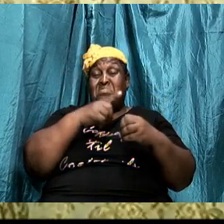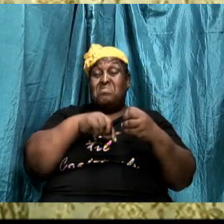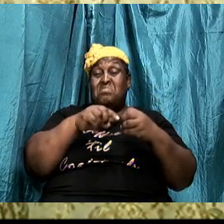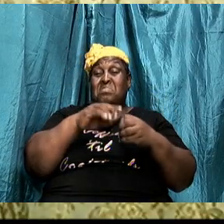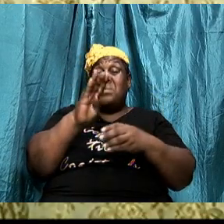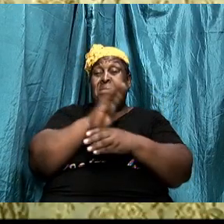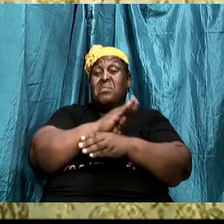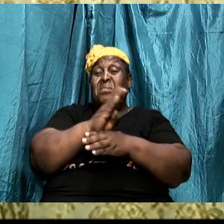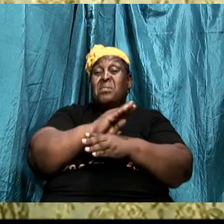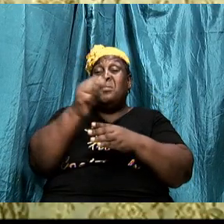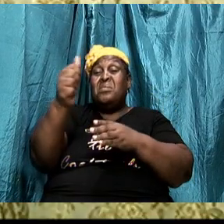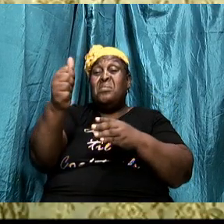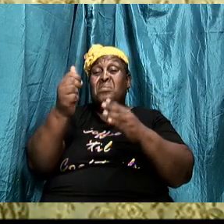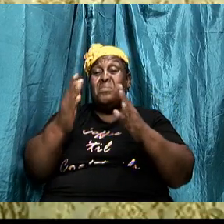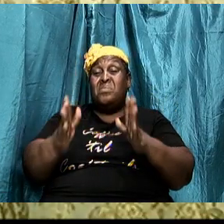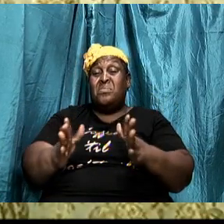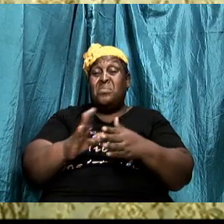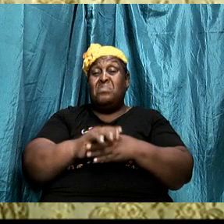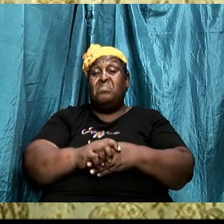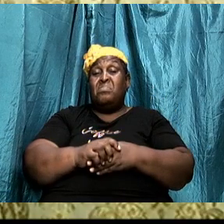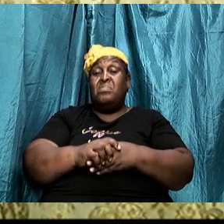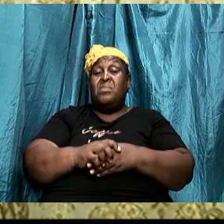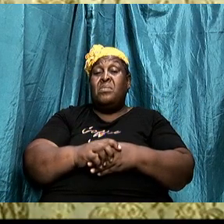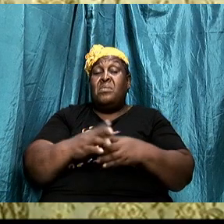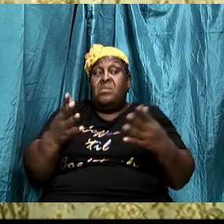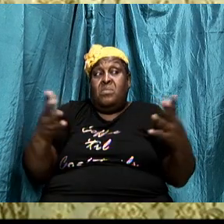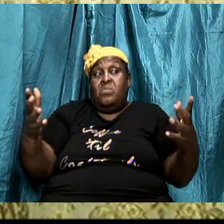business owner what would you tell them